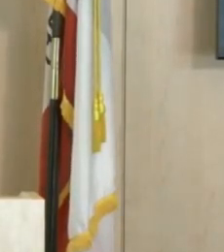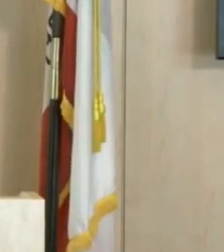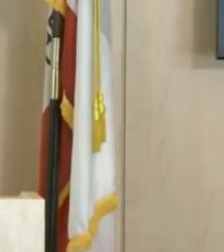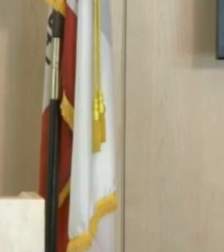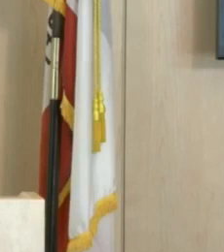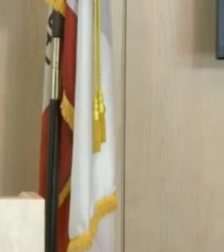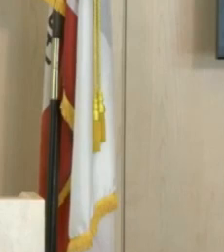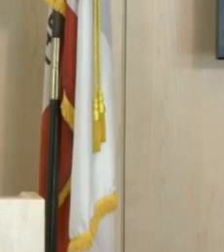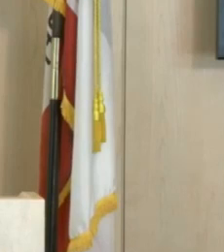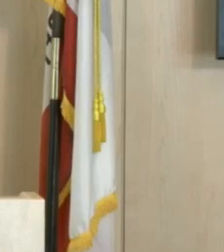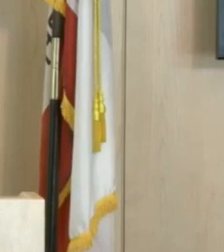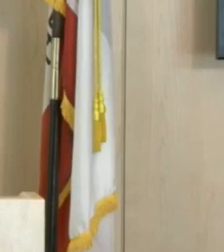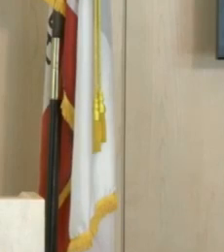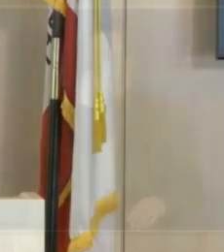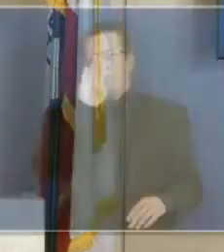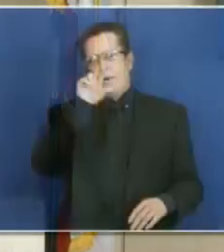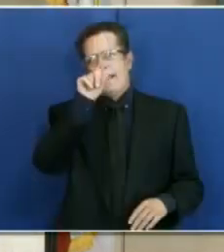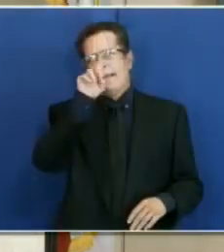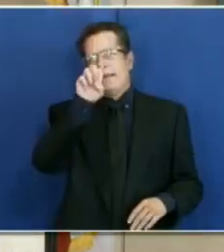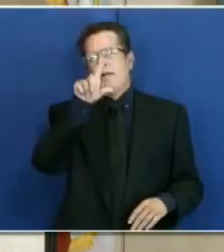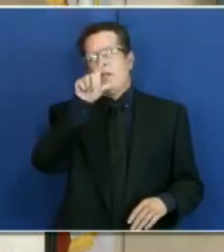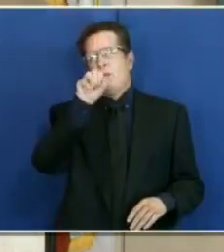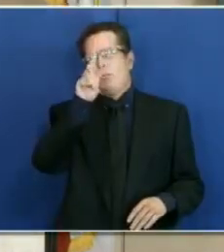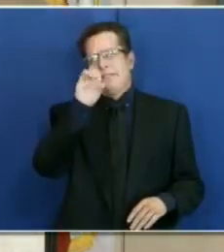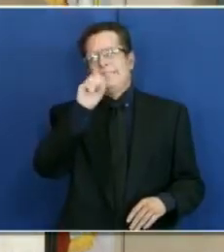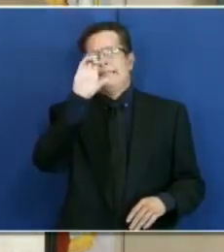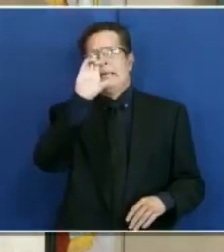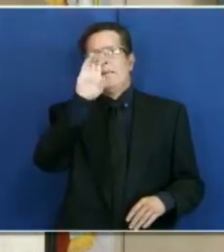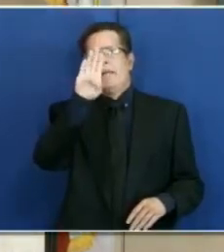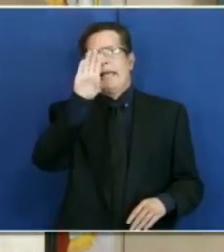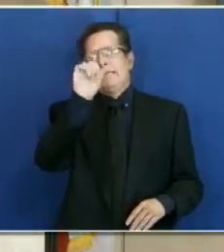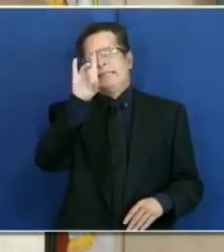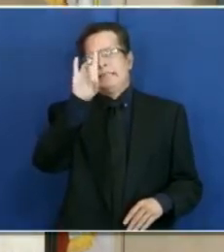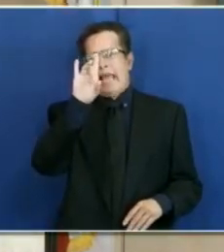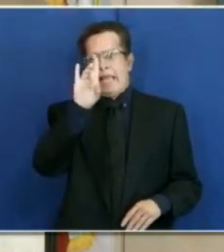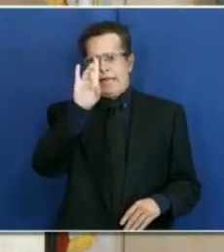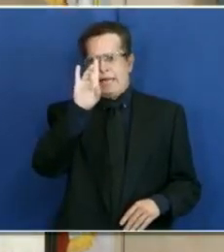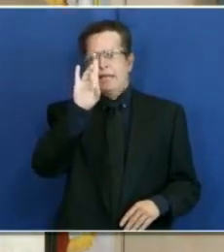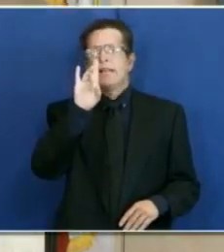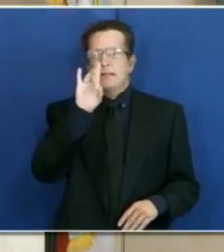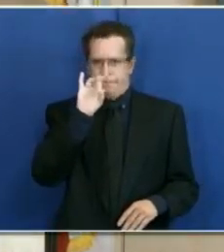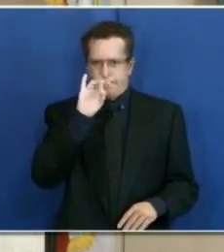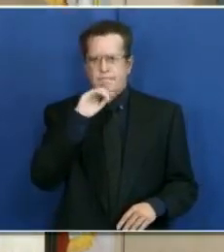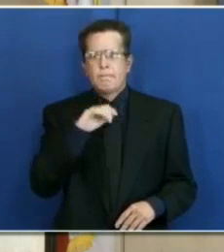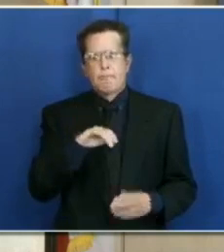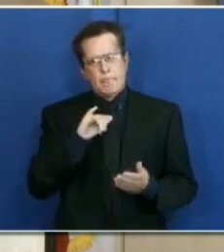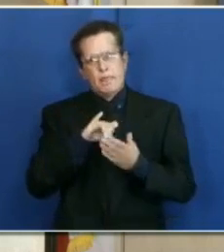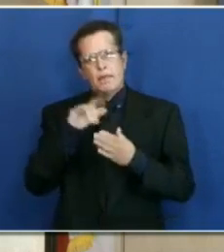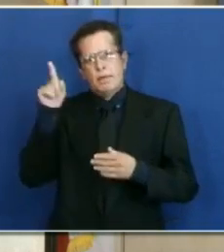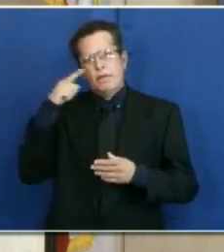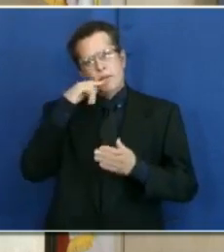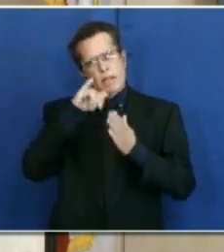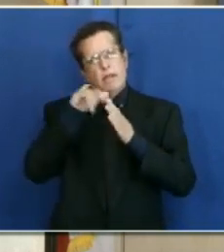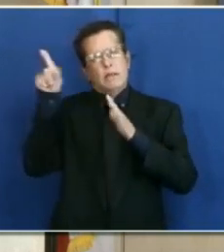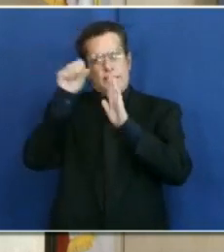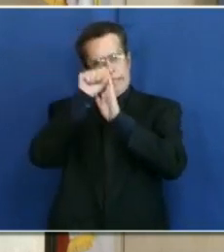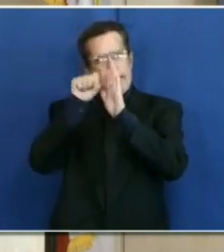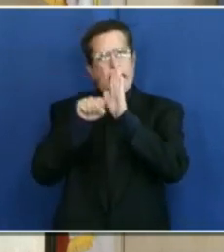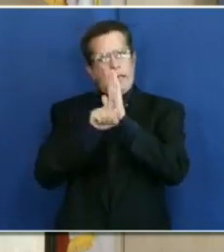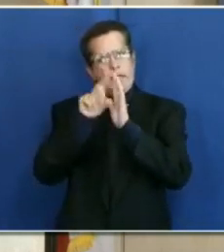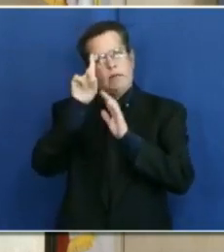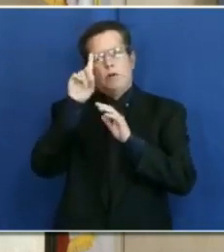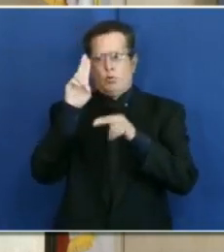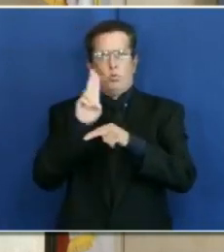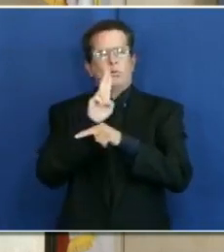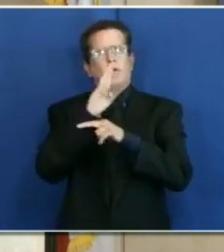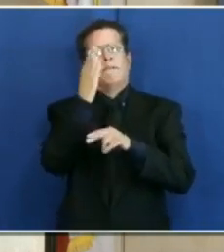Yes, the governor today discussed some of the ongoing calls between CDPH and county health officials. And he said that while the state has traditionally used a